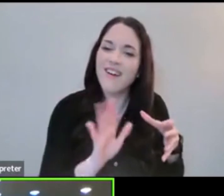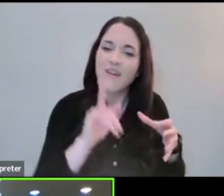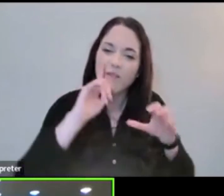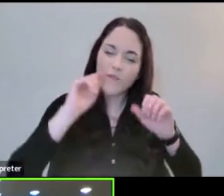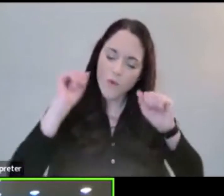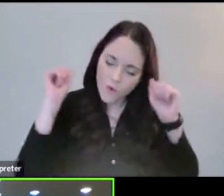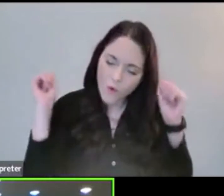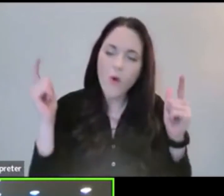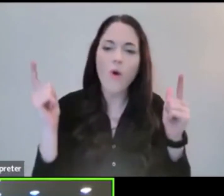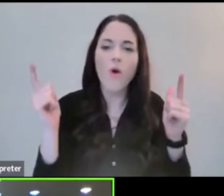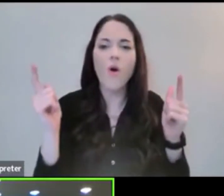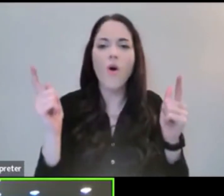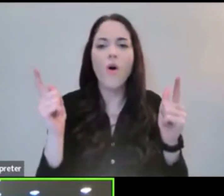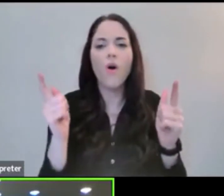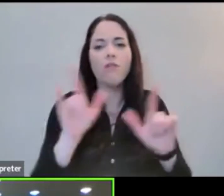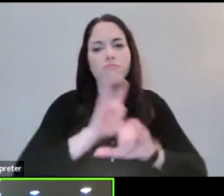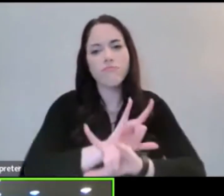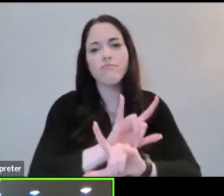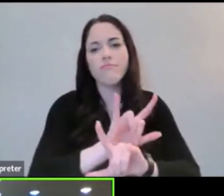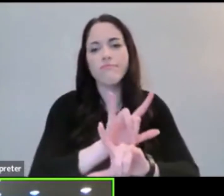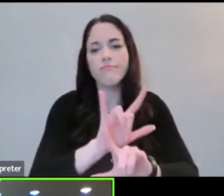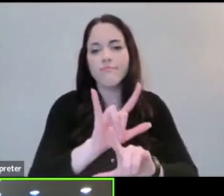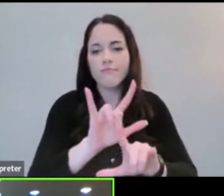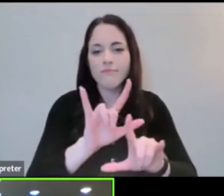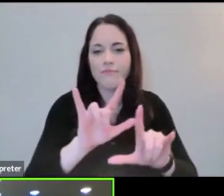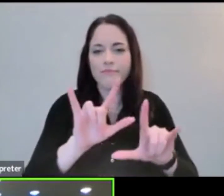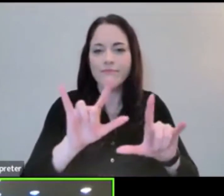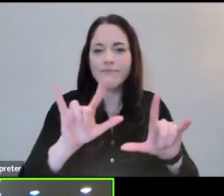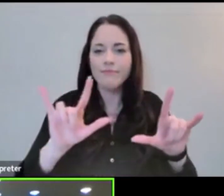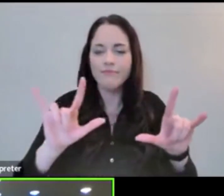everyone.